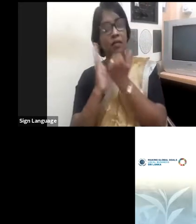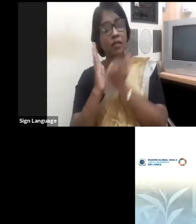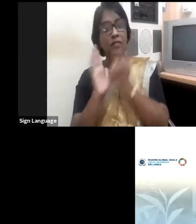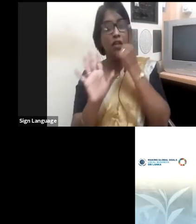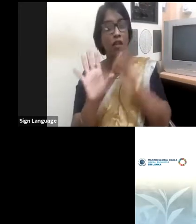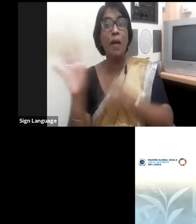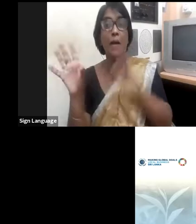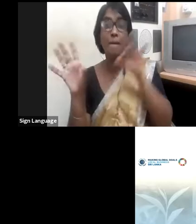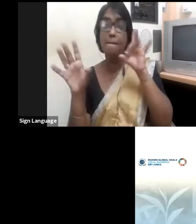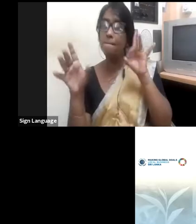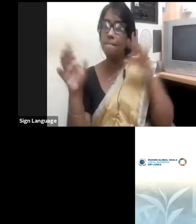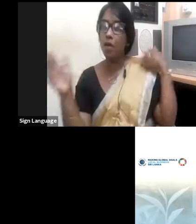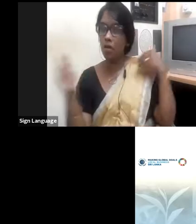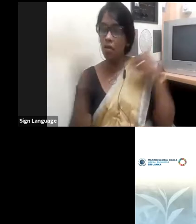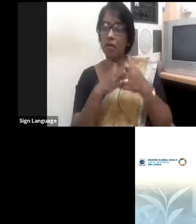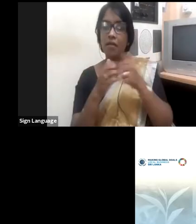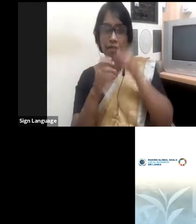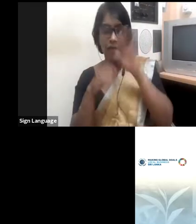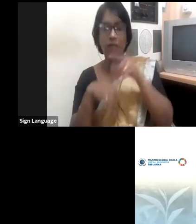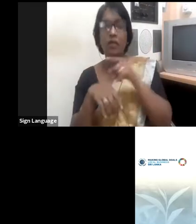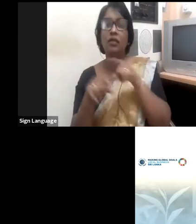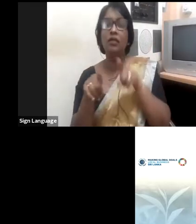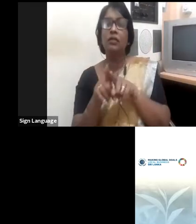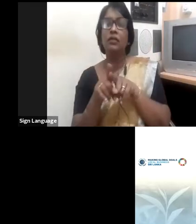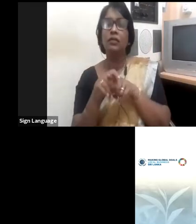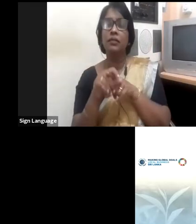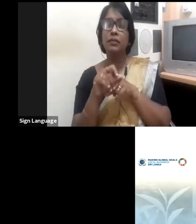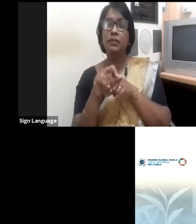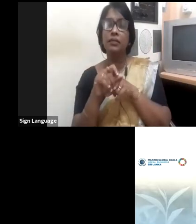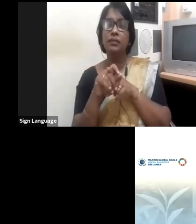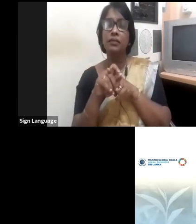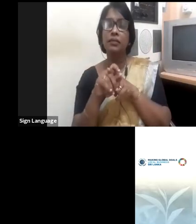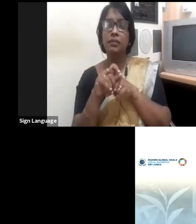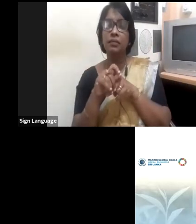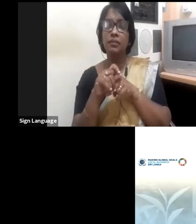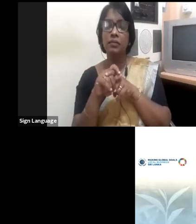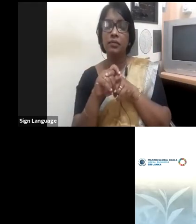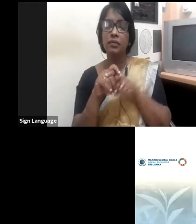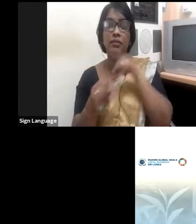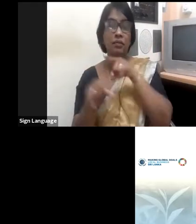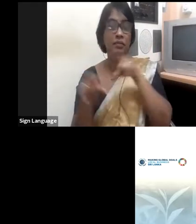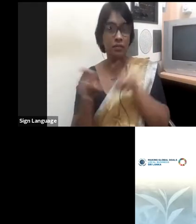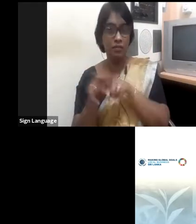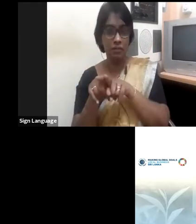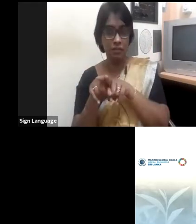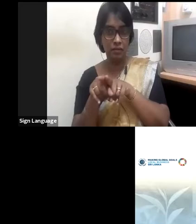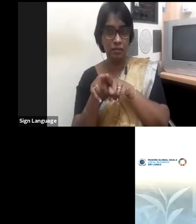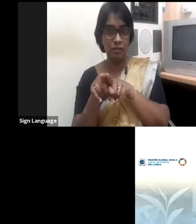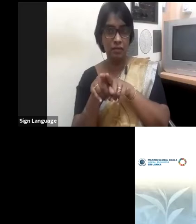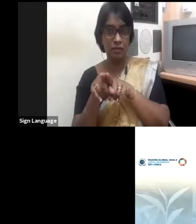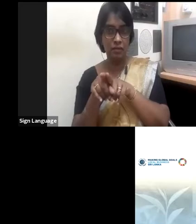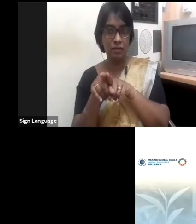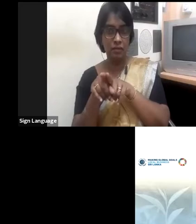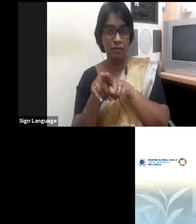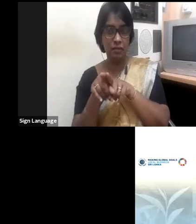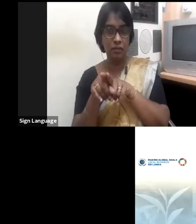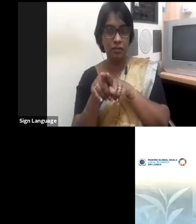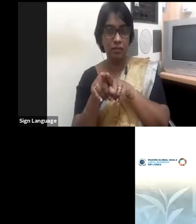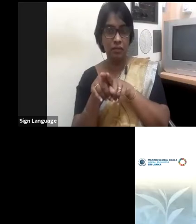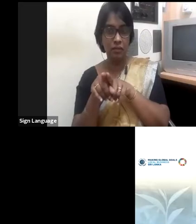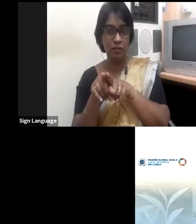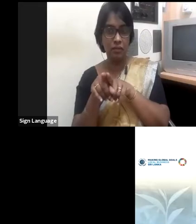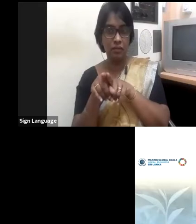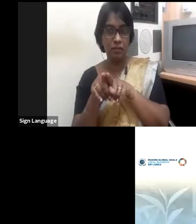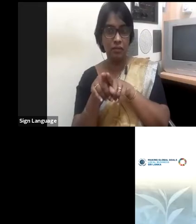so the result of this, again, quite a few of my previous panel